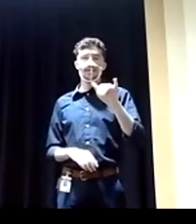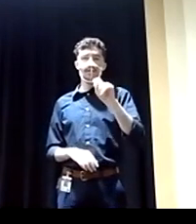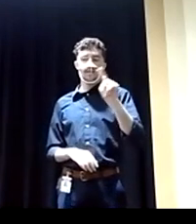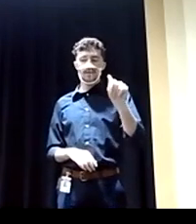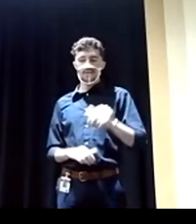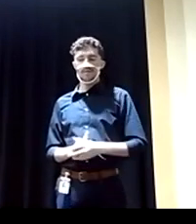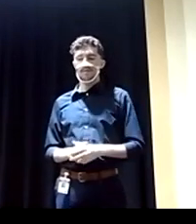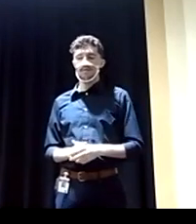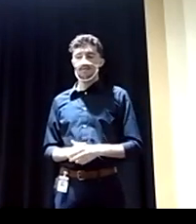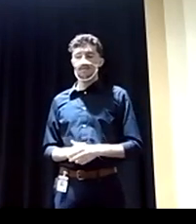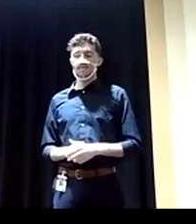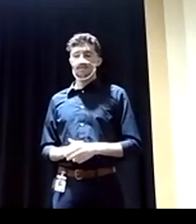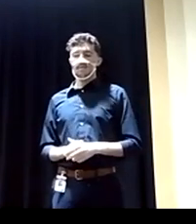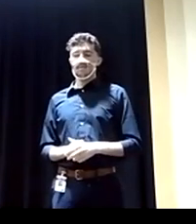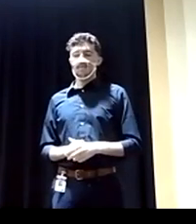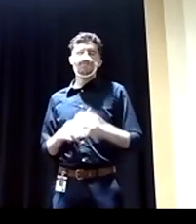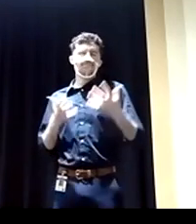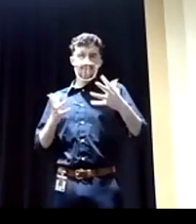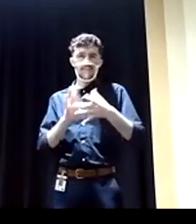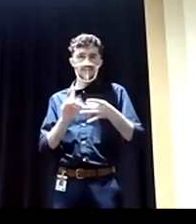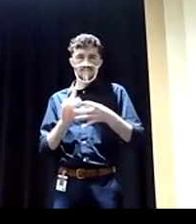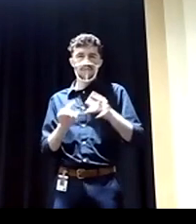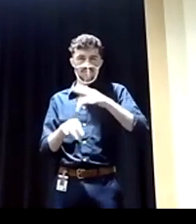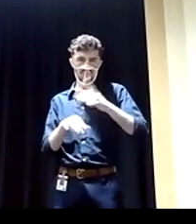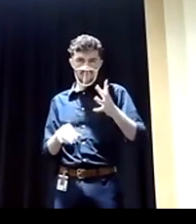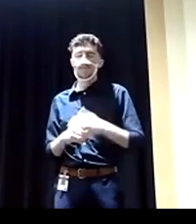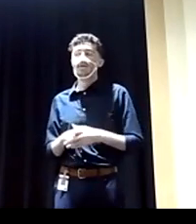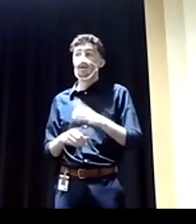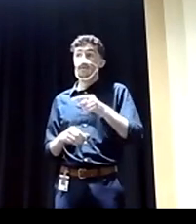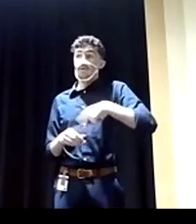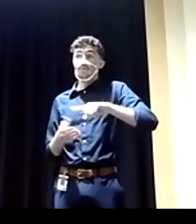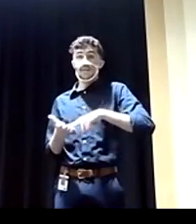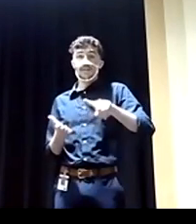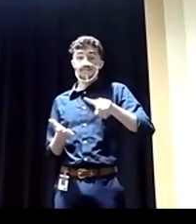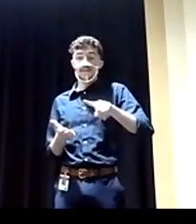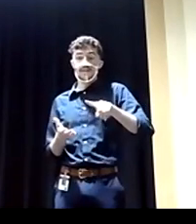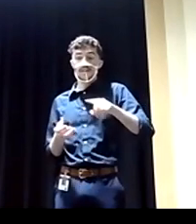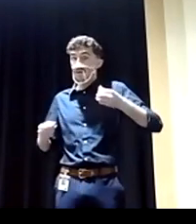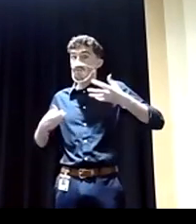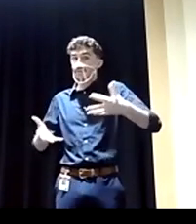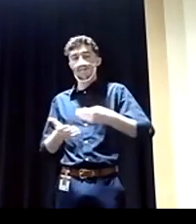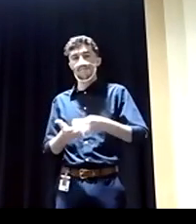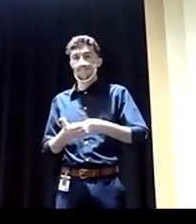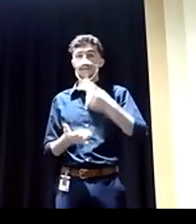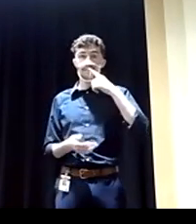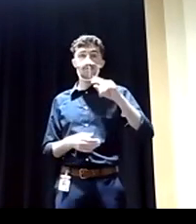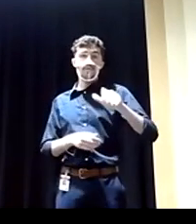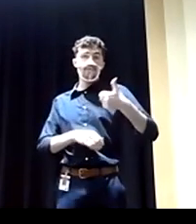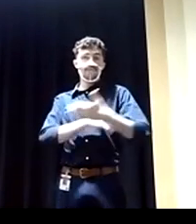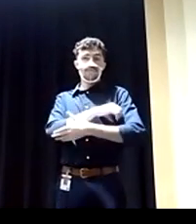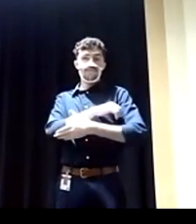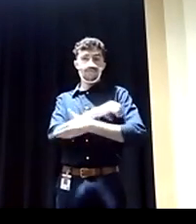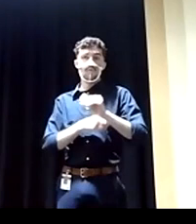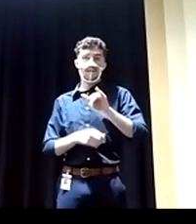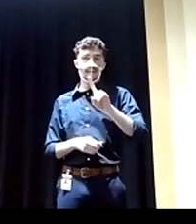So, you know, it was already mentioned that we actually spend a de minimis amount on foreign aid, but that aid is an